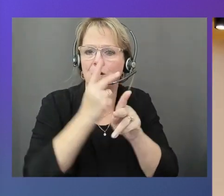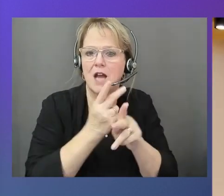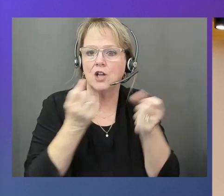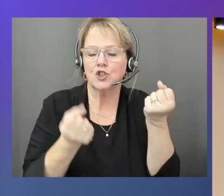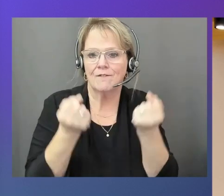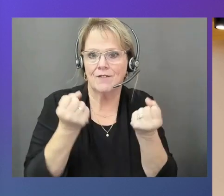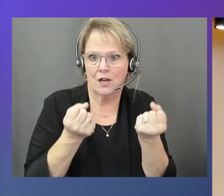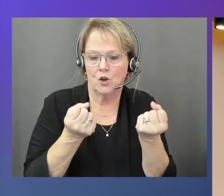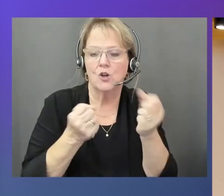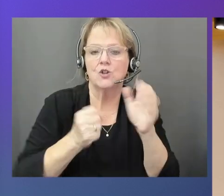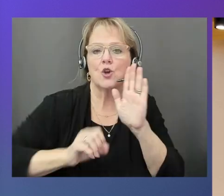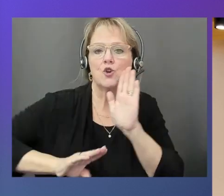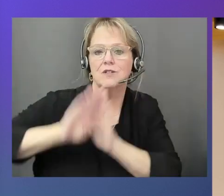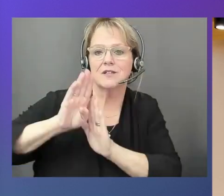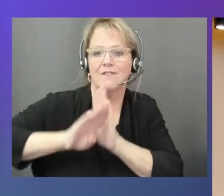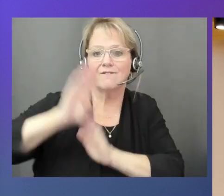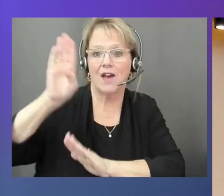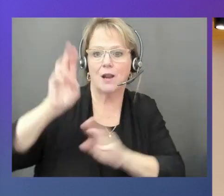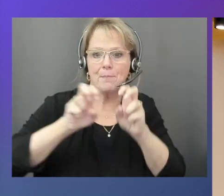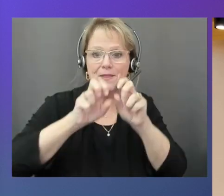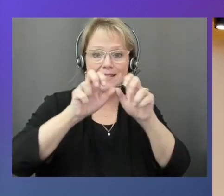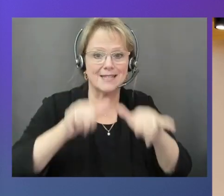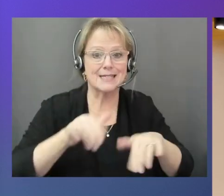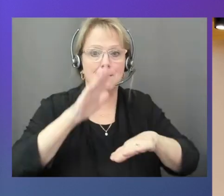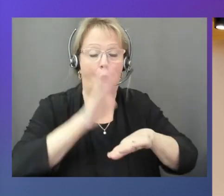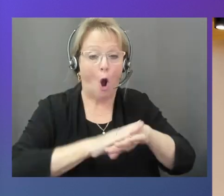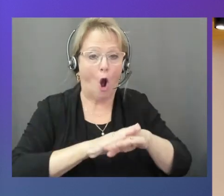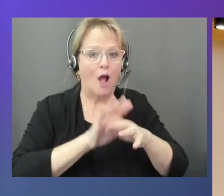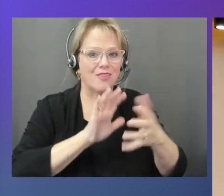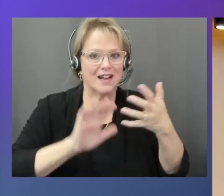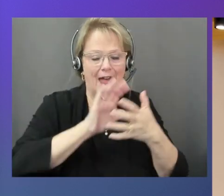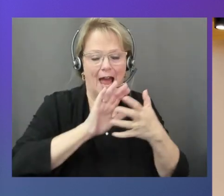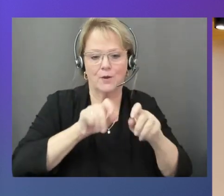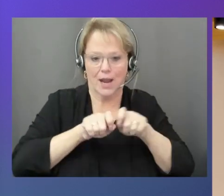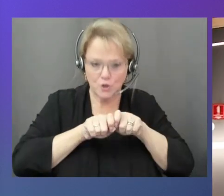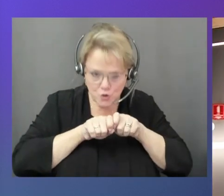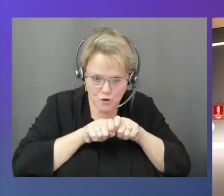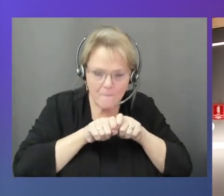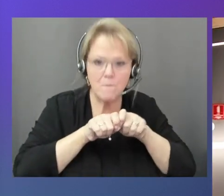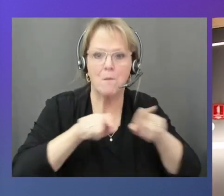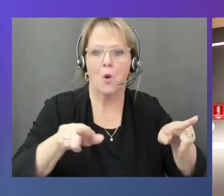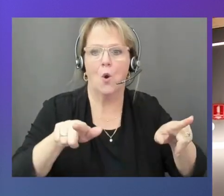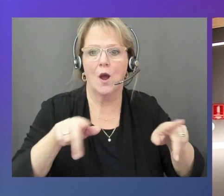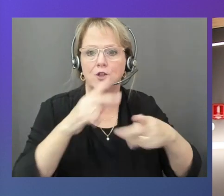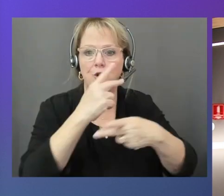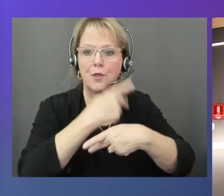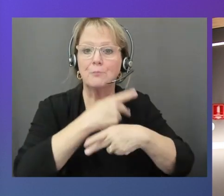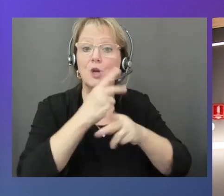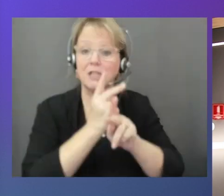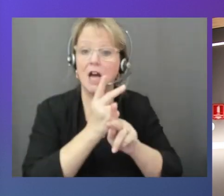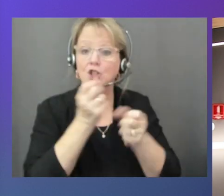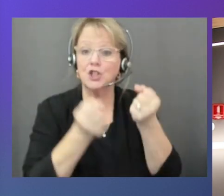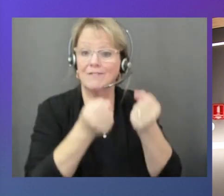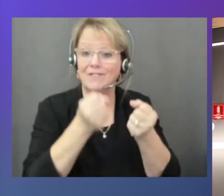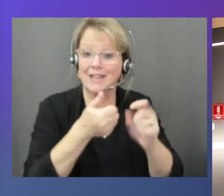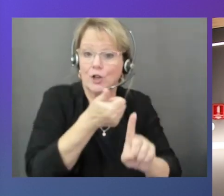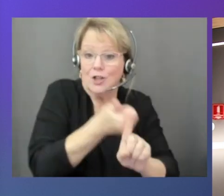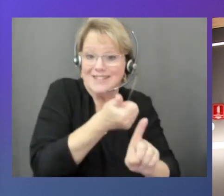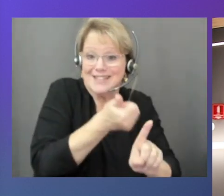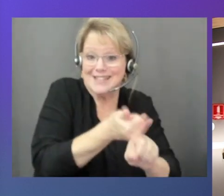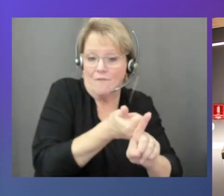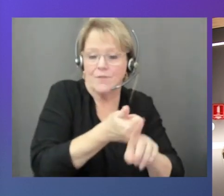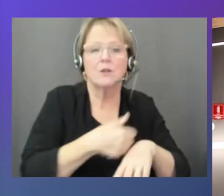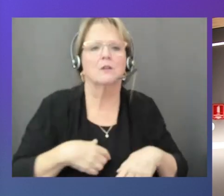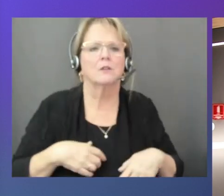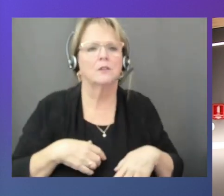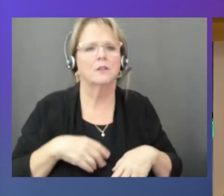develop the system on the cloud and then you deploy to the production vehicles. Okay. And what do you